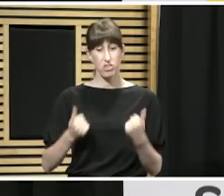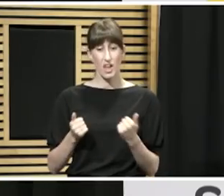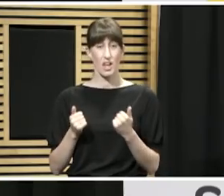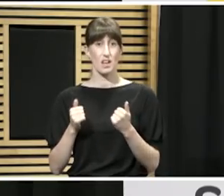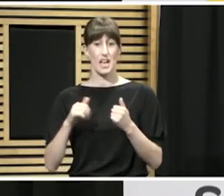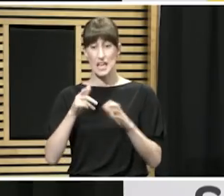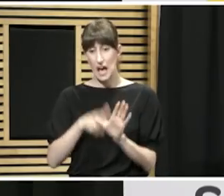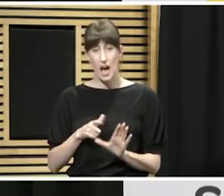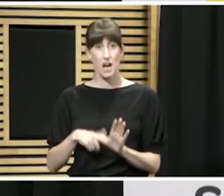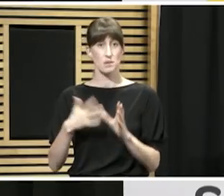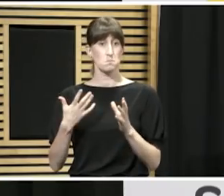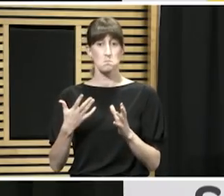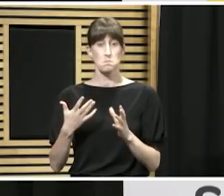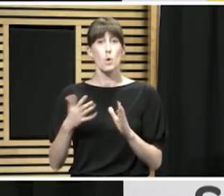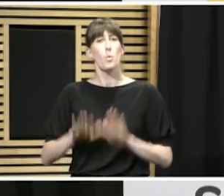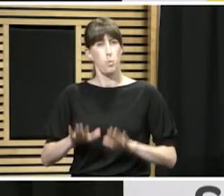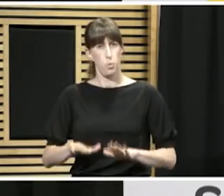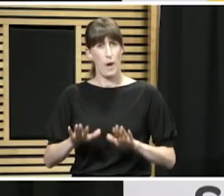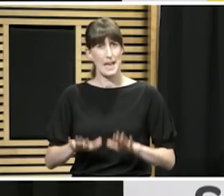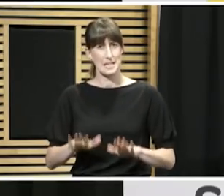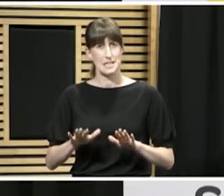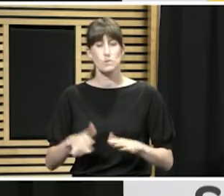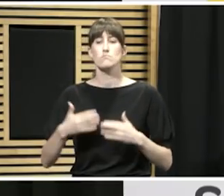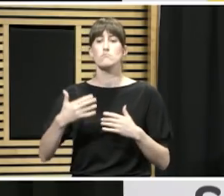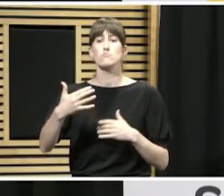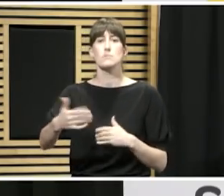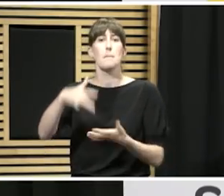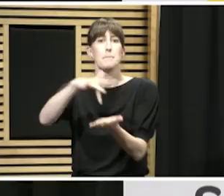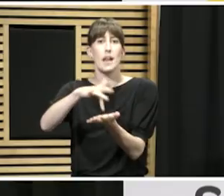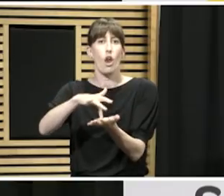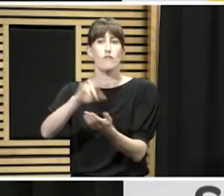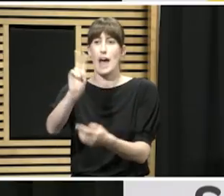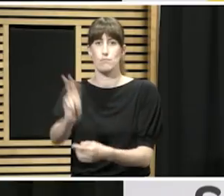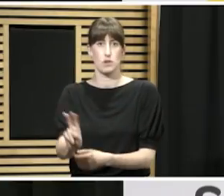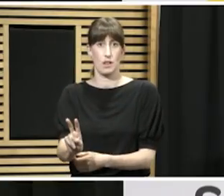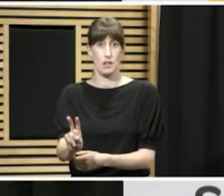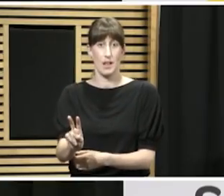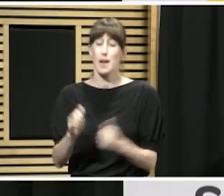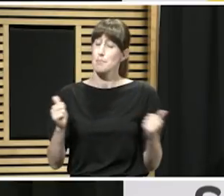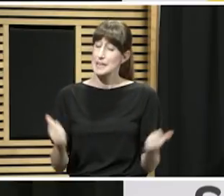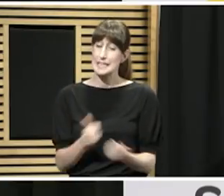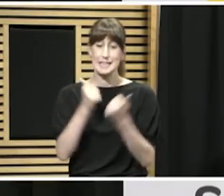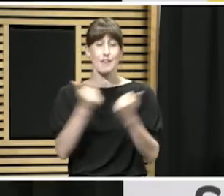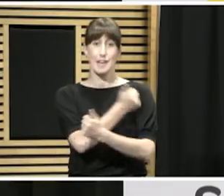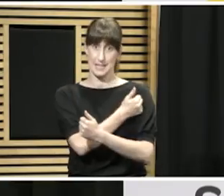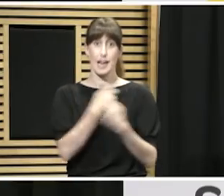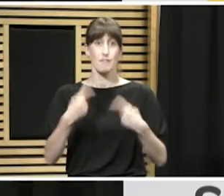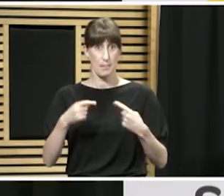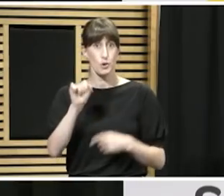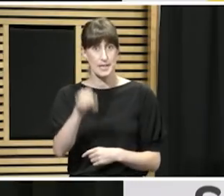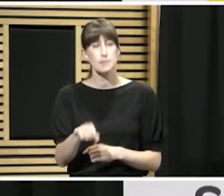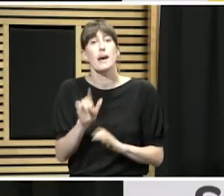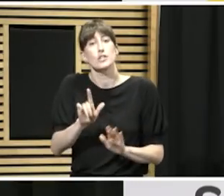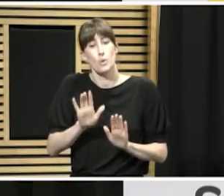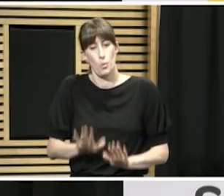mid-April. This is an important part of our overall response. There is plenty of vaccine. We have 400